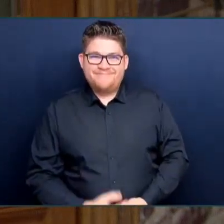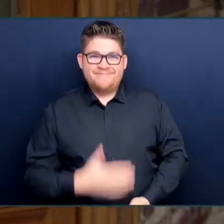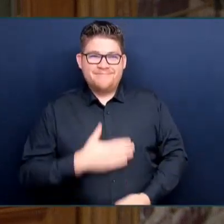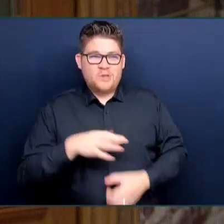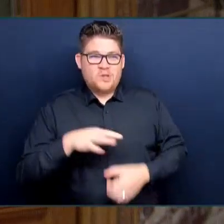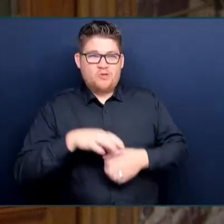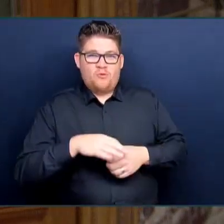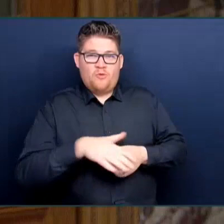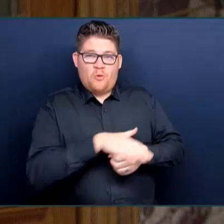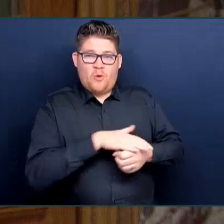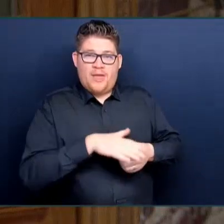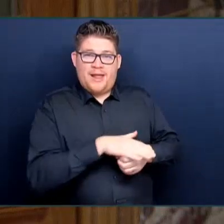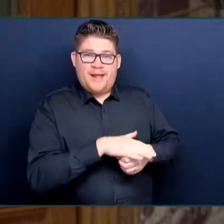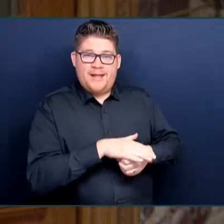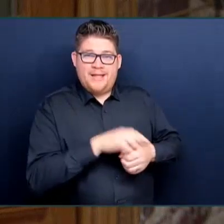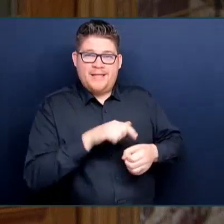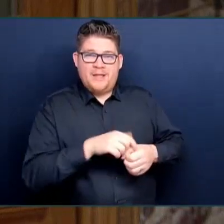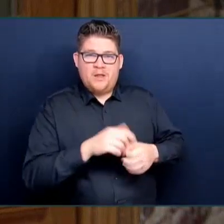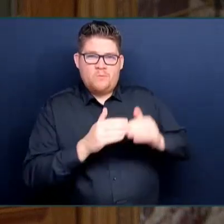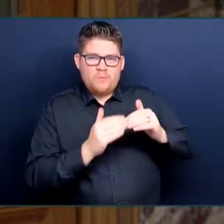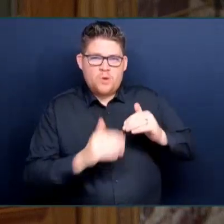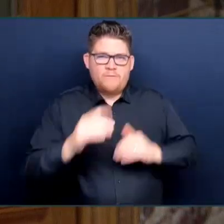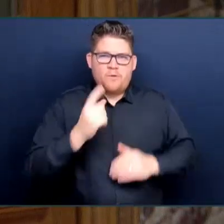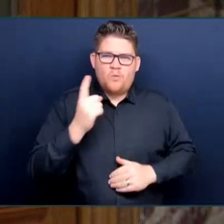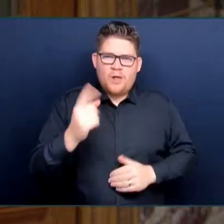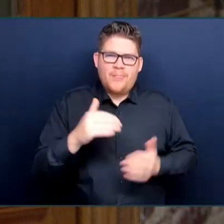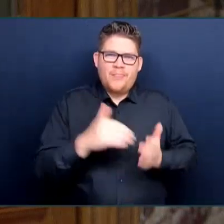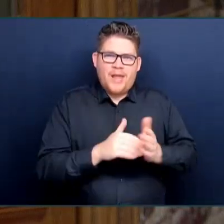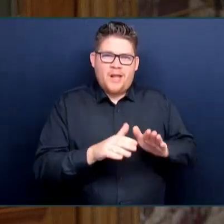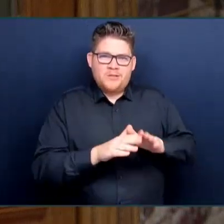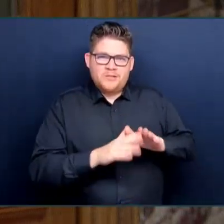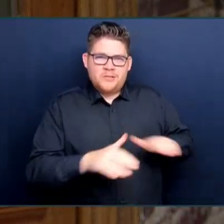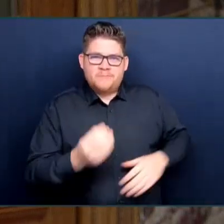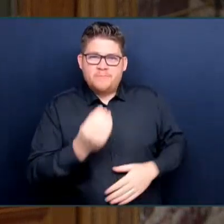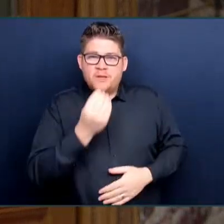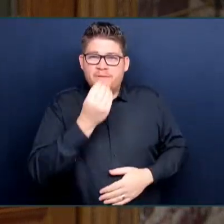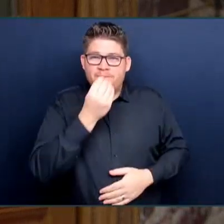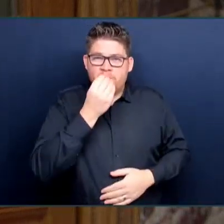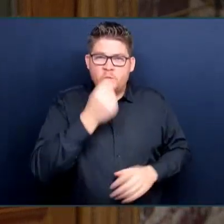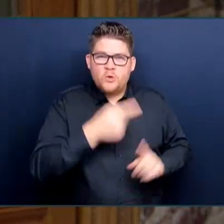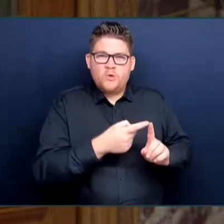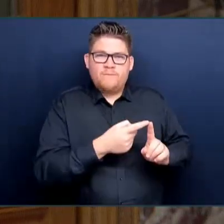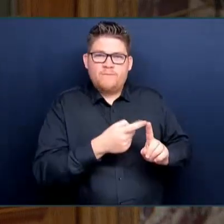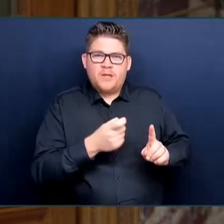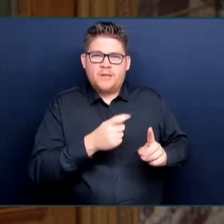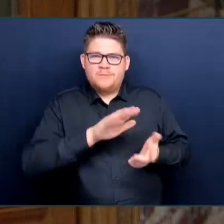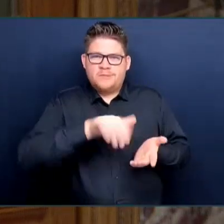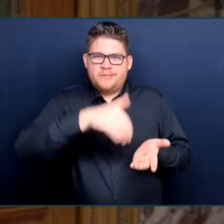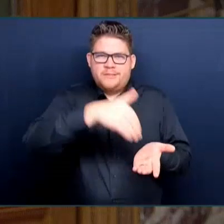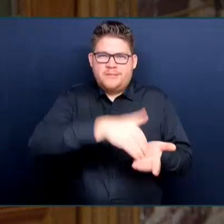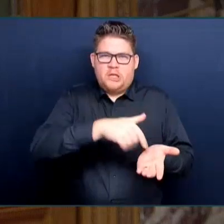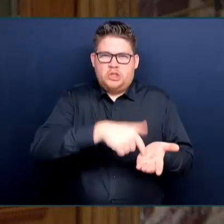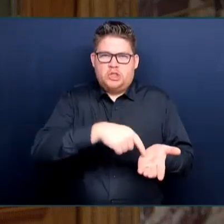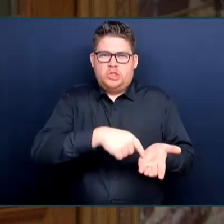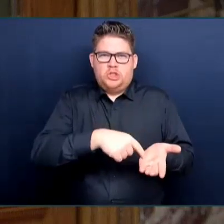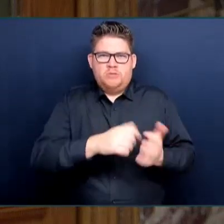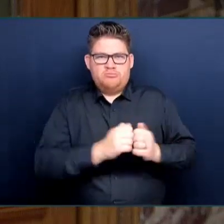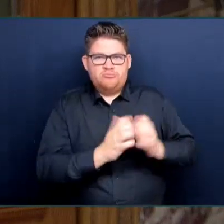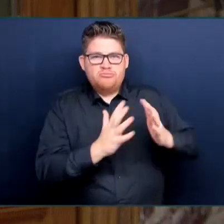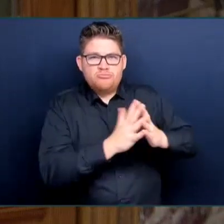staff and volunteers at Nourish Cowichan, which was founded in 2017 and led by my dear friend Fatima Da Silva.